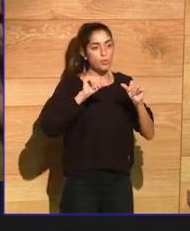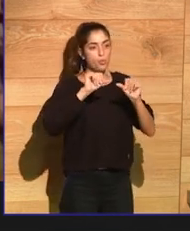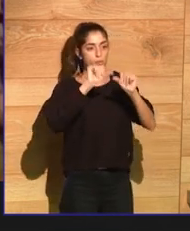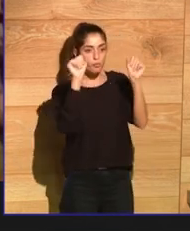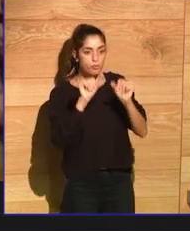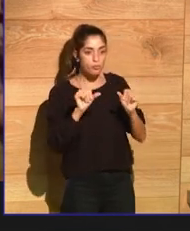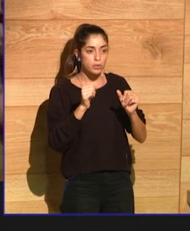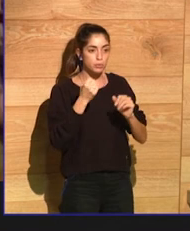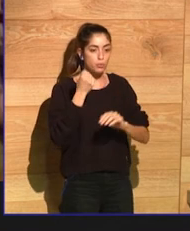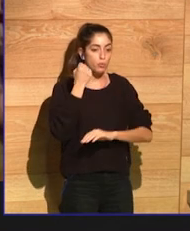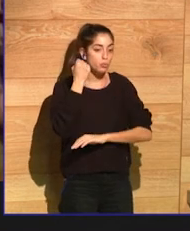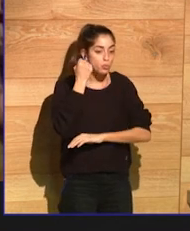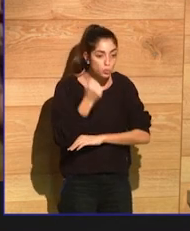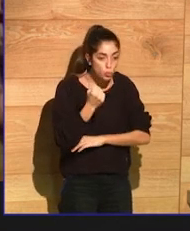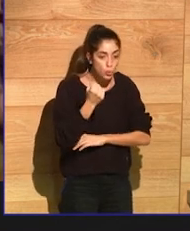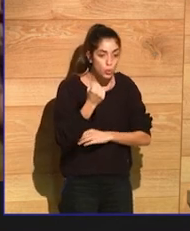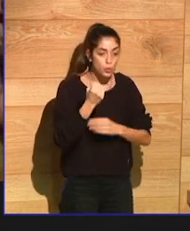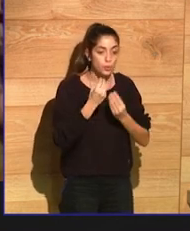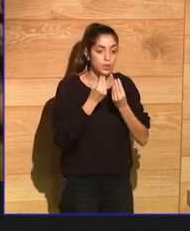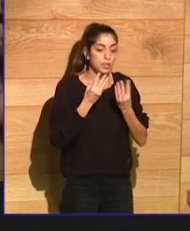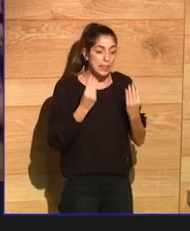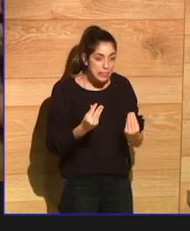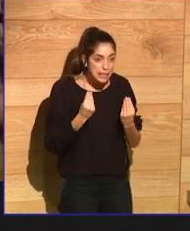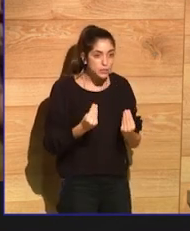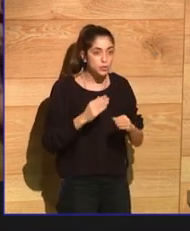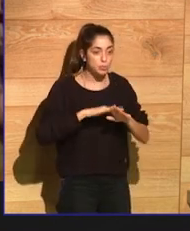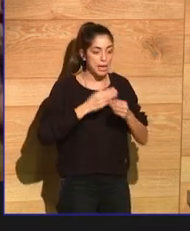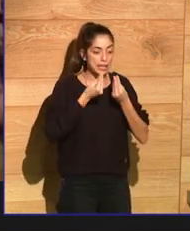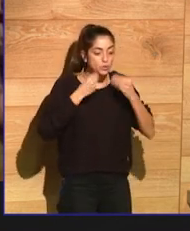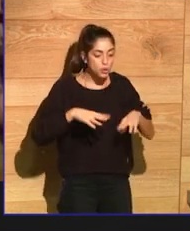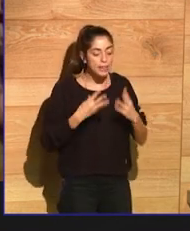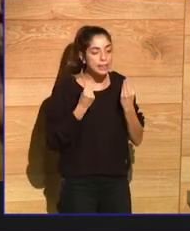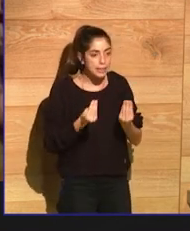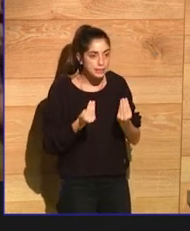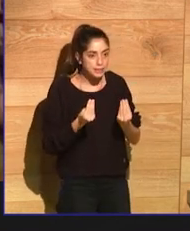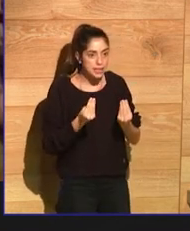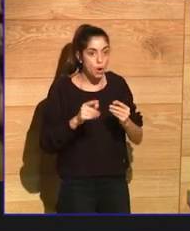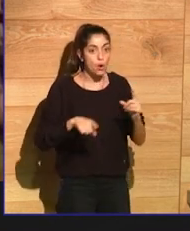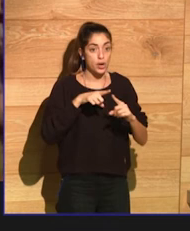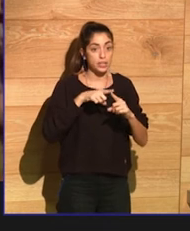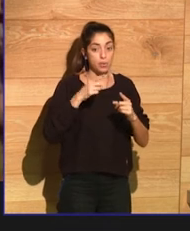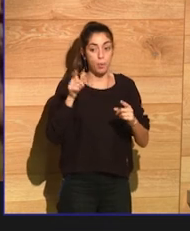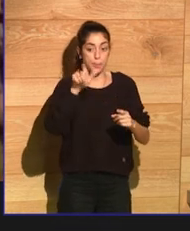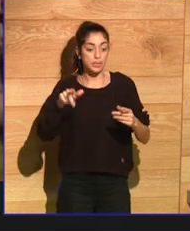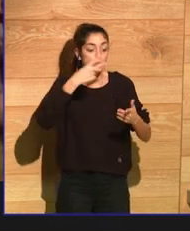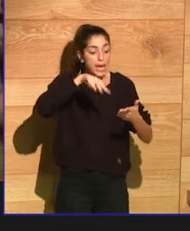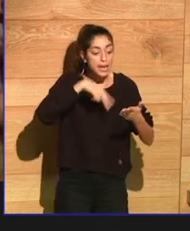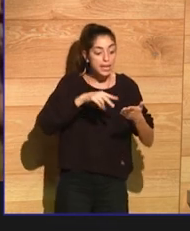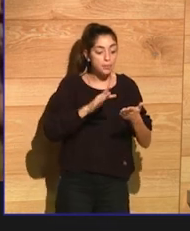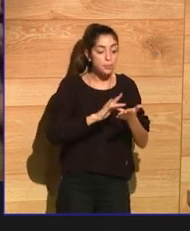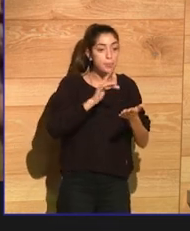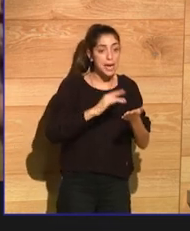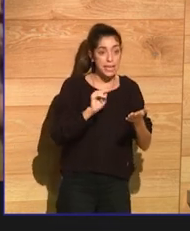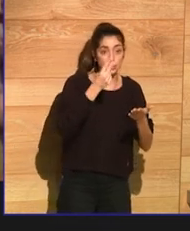so that you can surprise someone every two pages. Yeah. But that's just one of many, many things in graphic